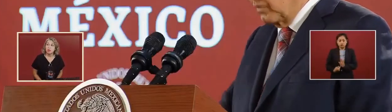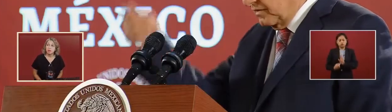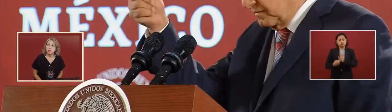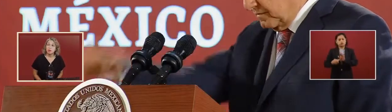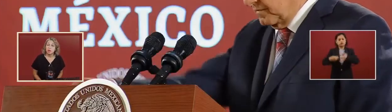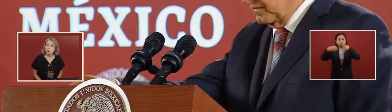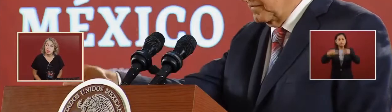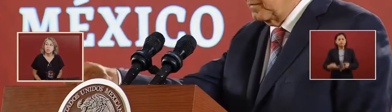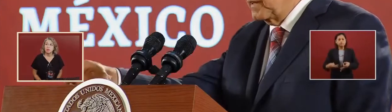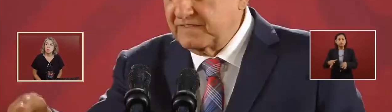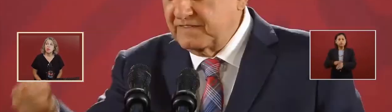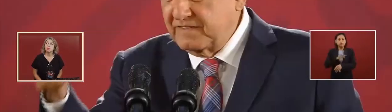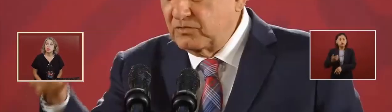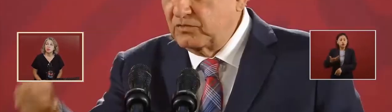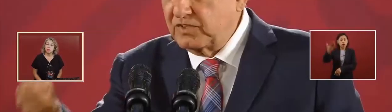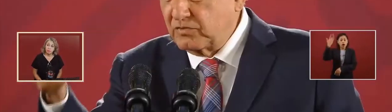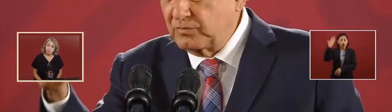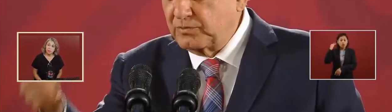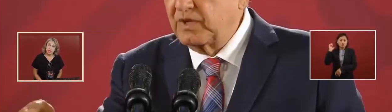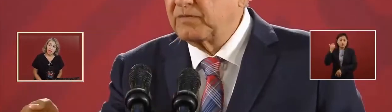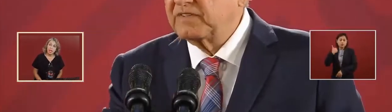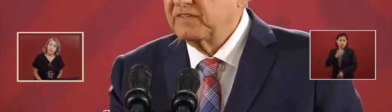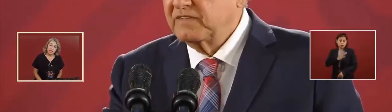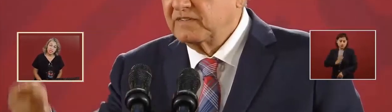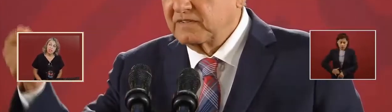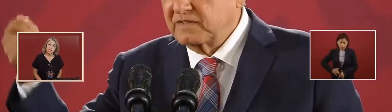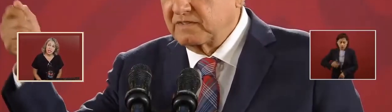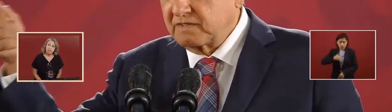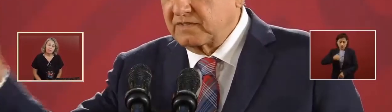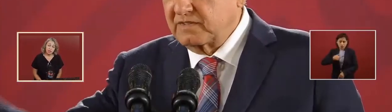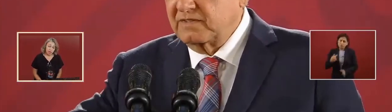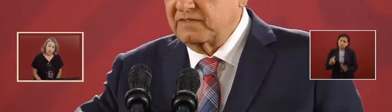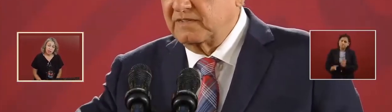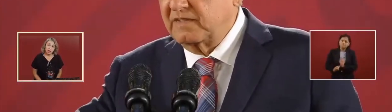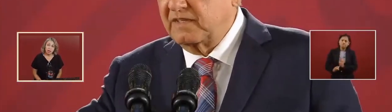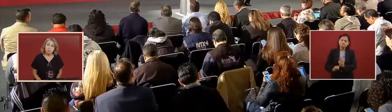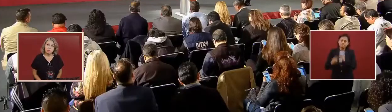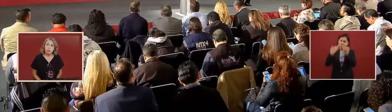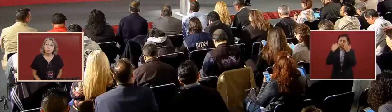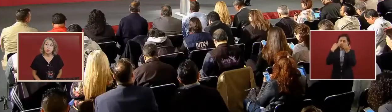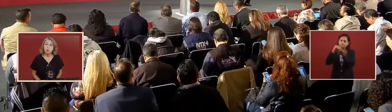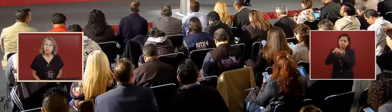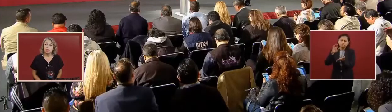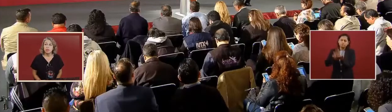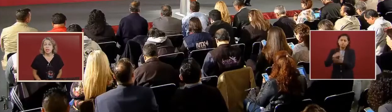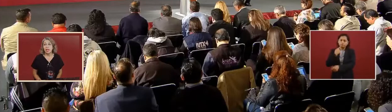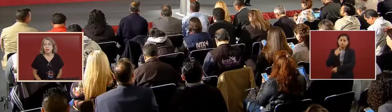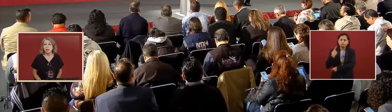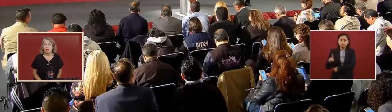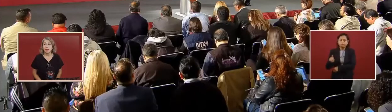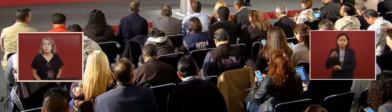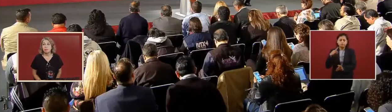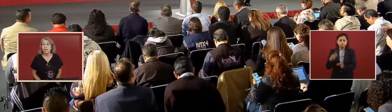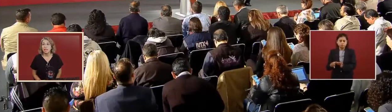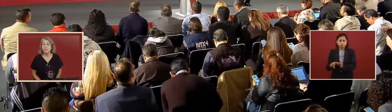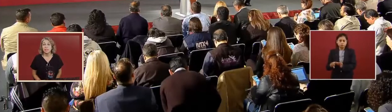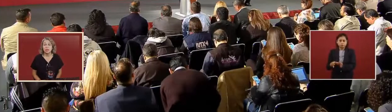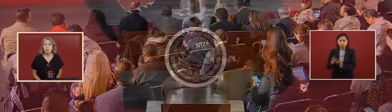I actually gave proof and complaints that were documented.